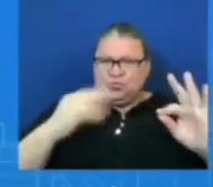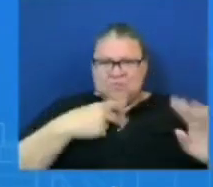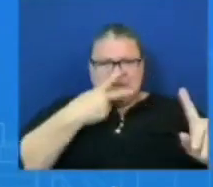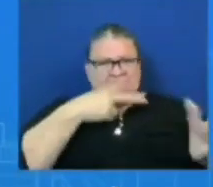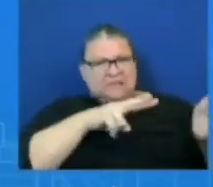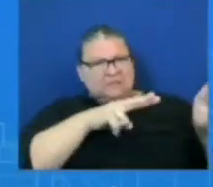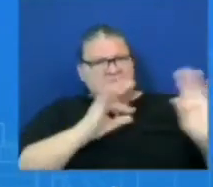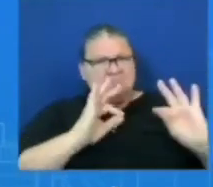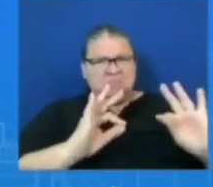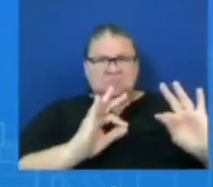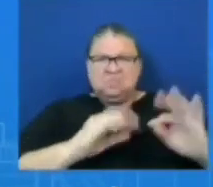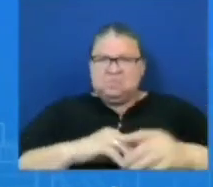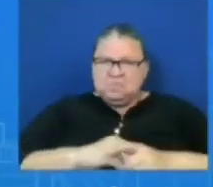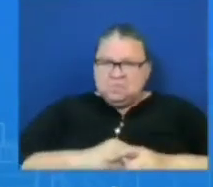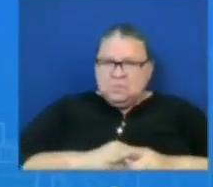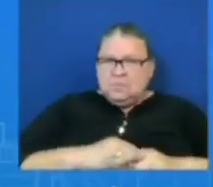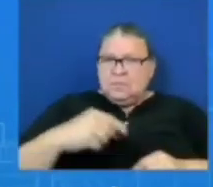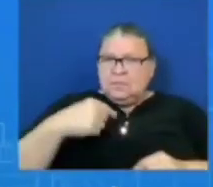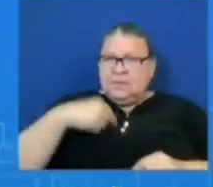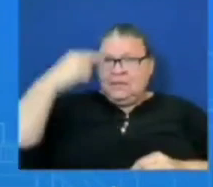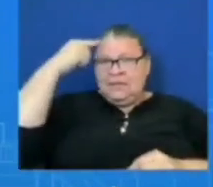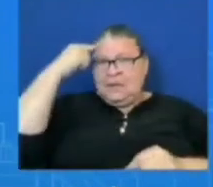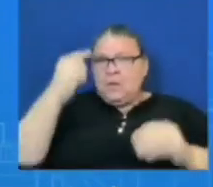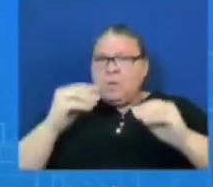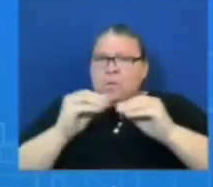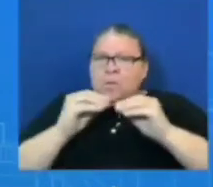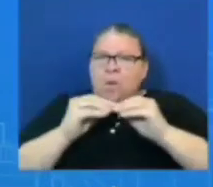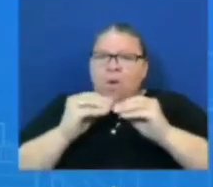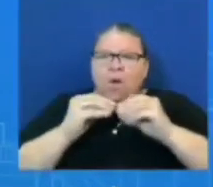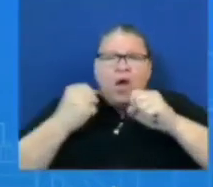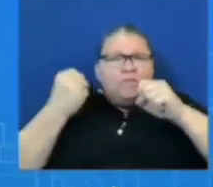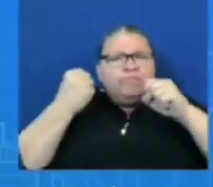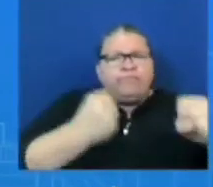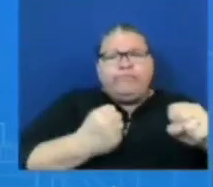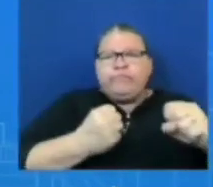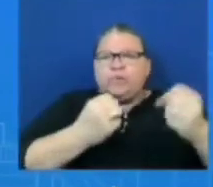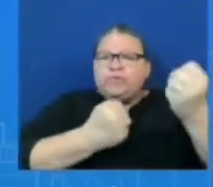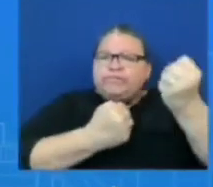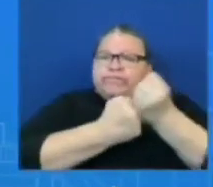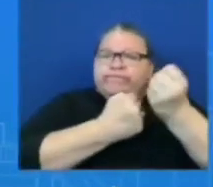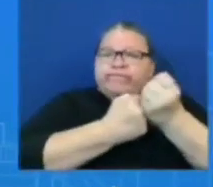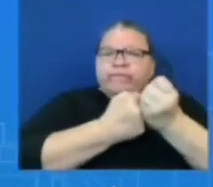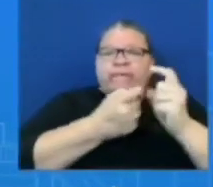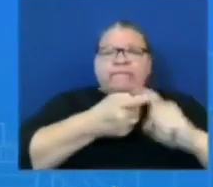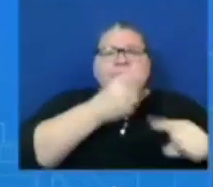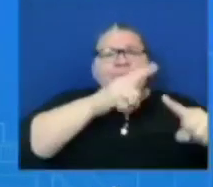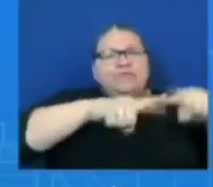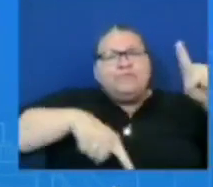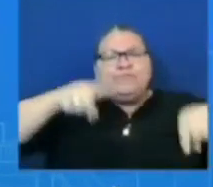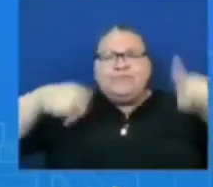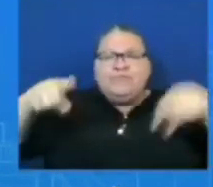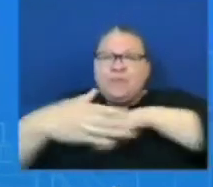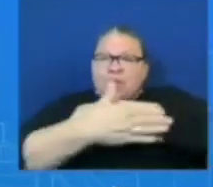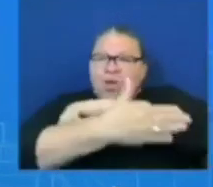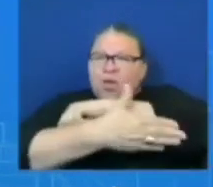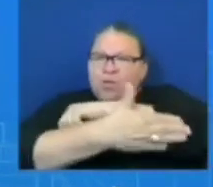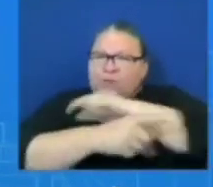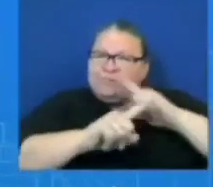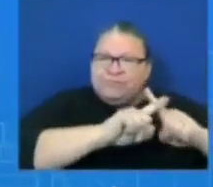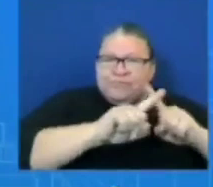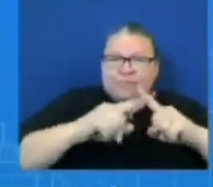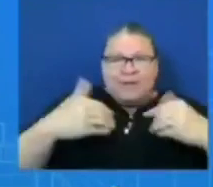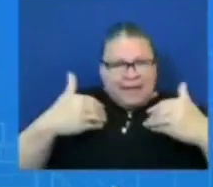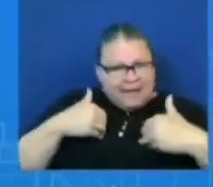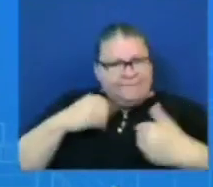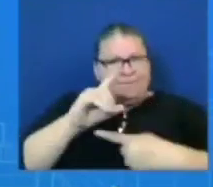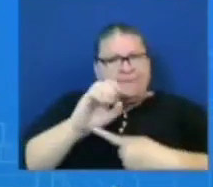institutions will be part of the discussion and look we never shy away and you can do that with friends you're supposed to do that